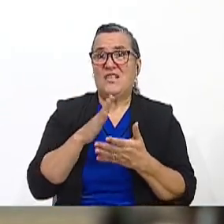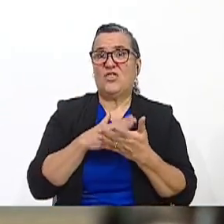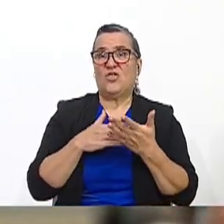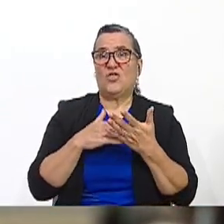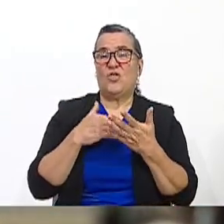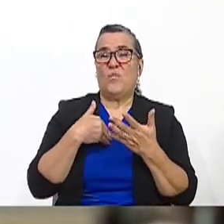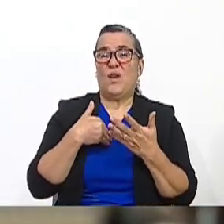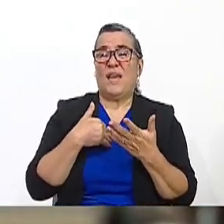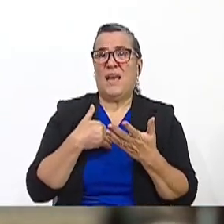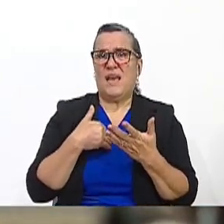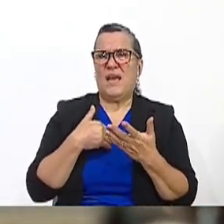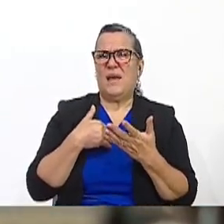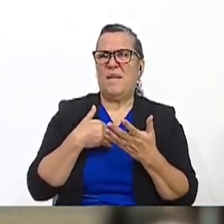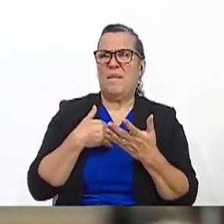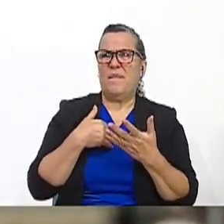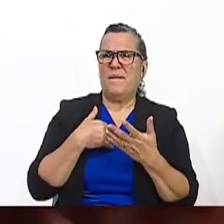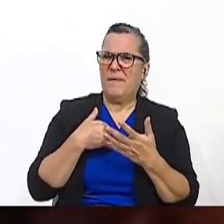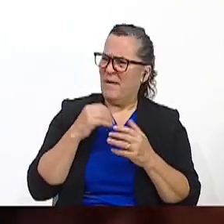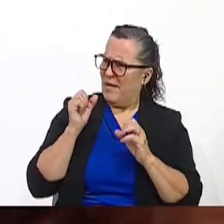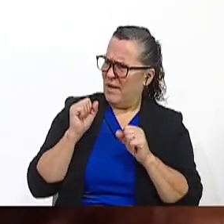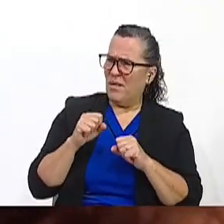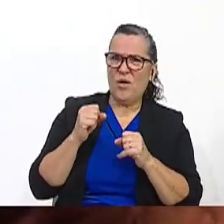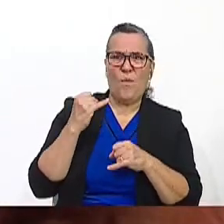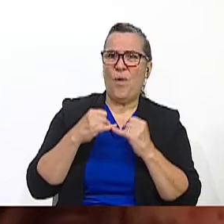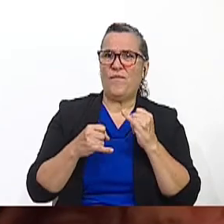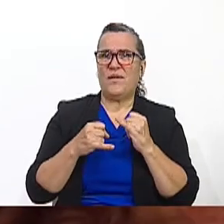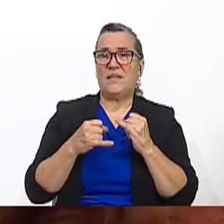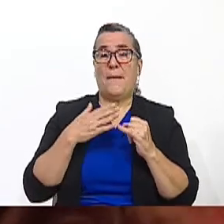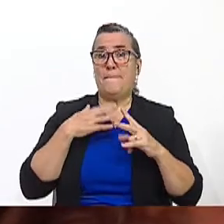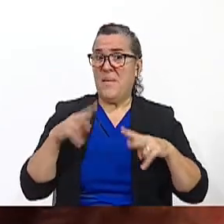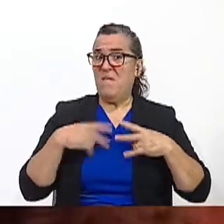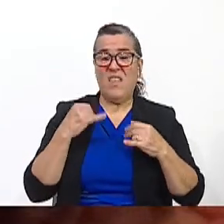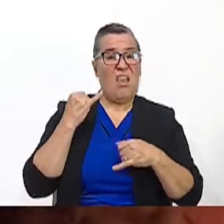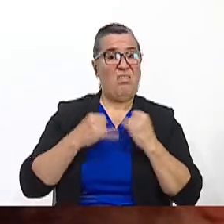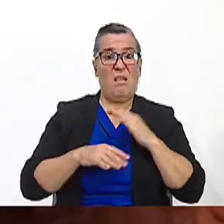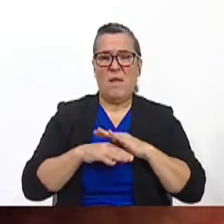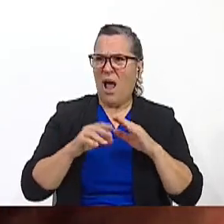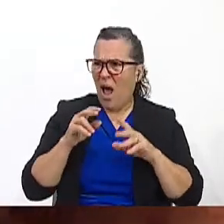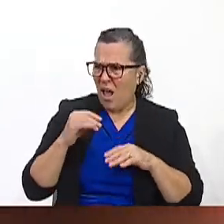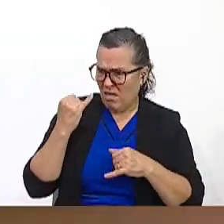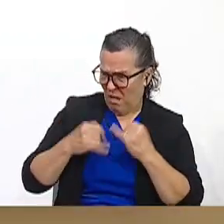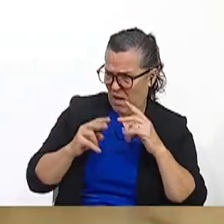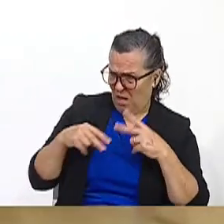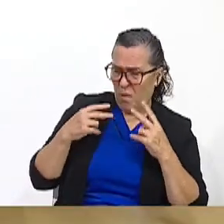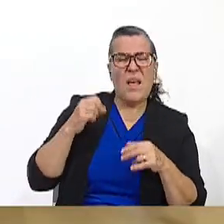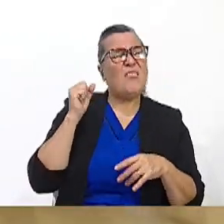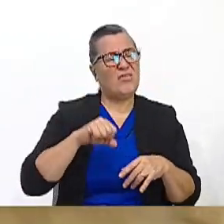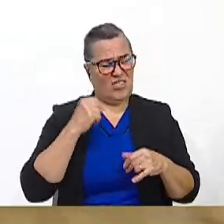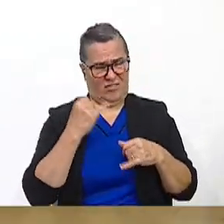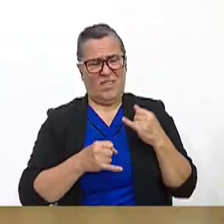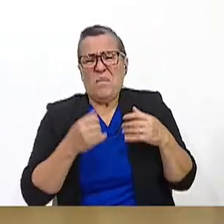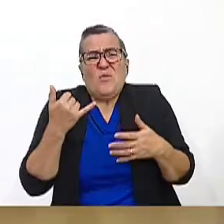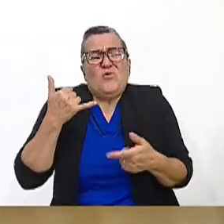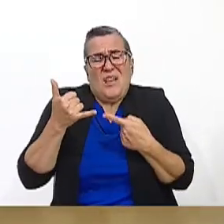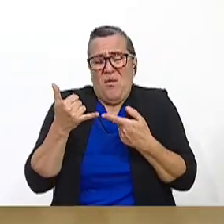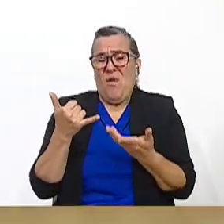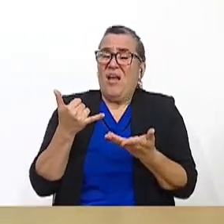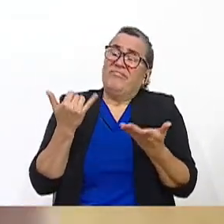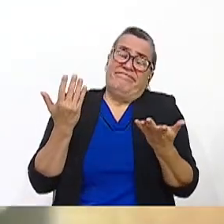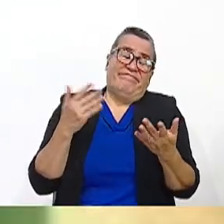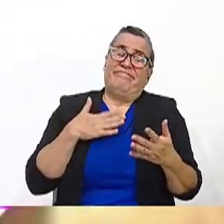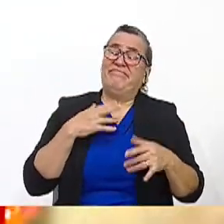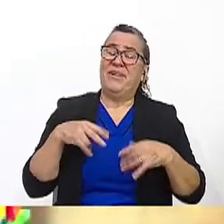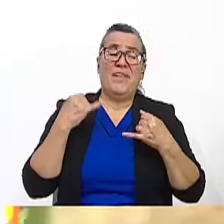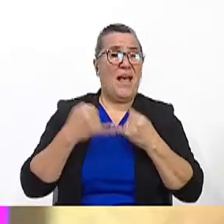I can't answer. The world's ending. It could end. Life would be over. Over? Over. It's a phone. It would be over.